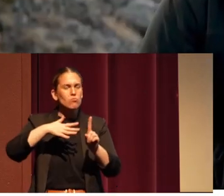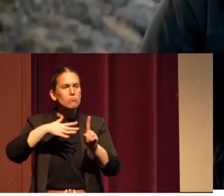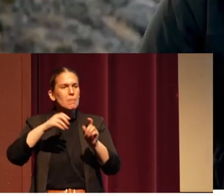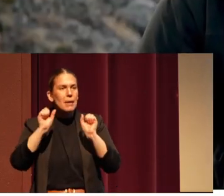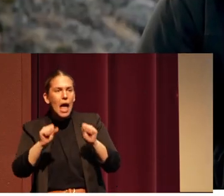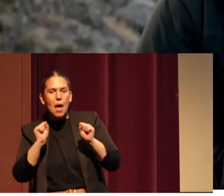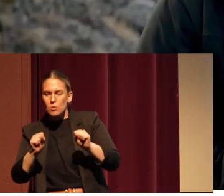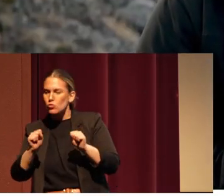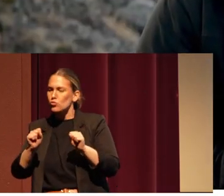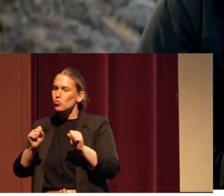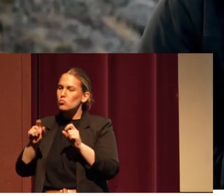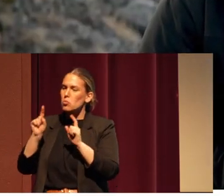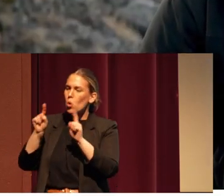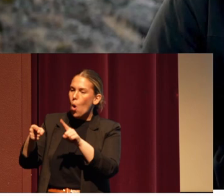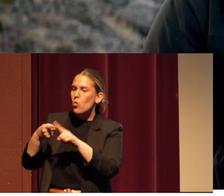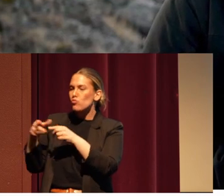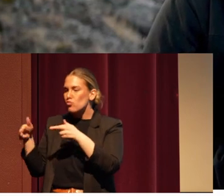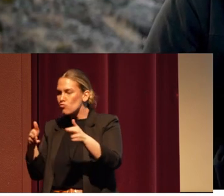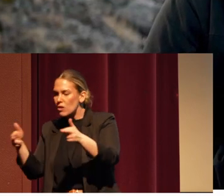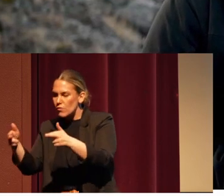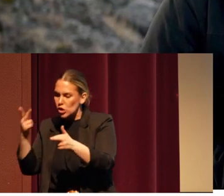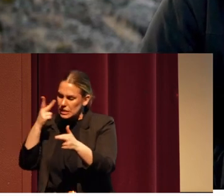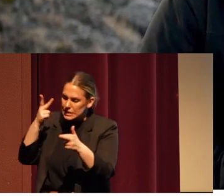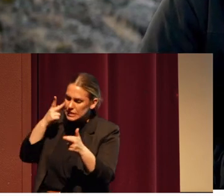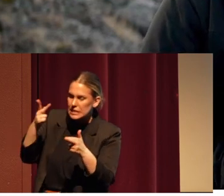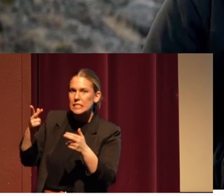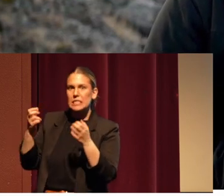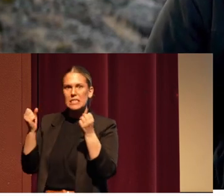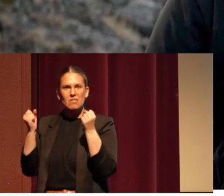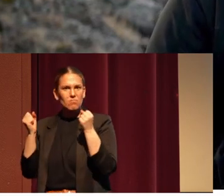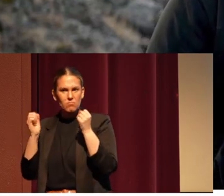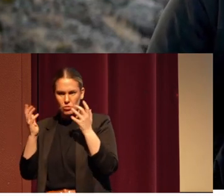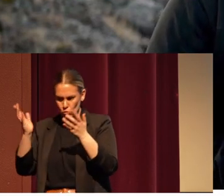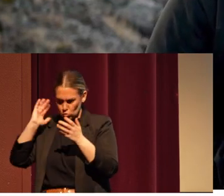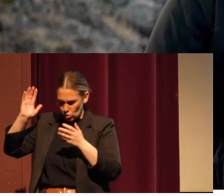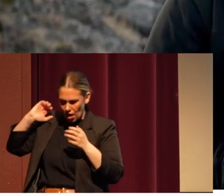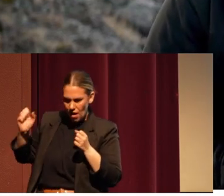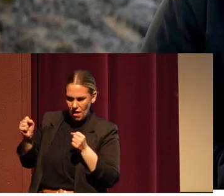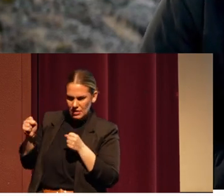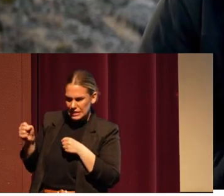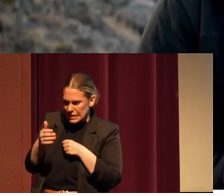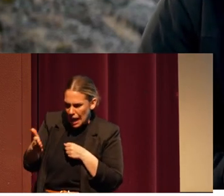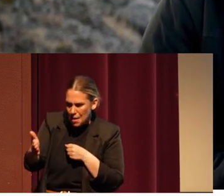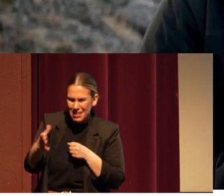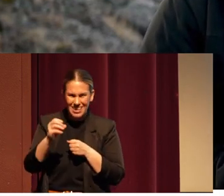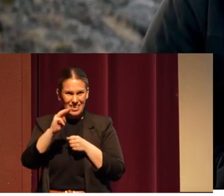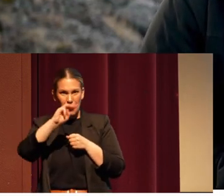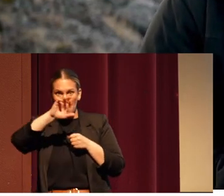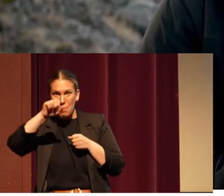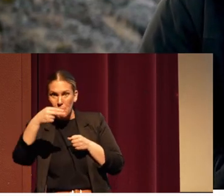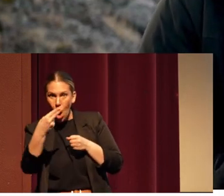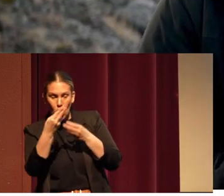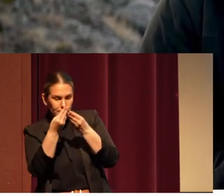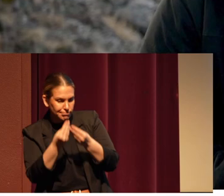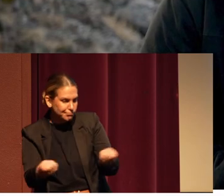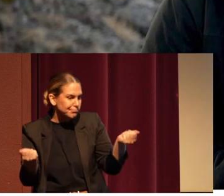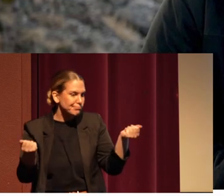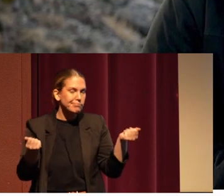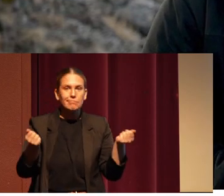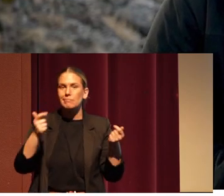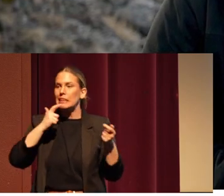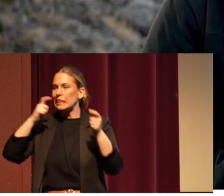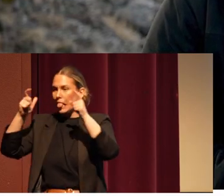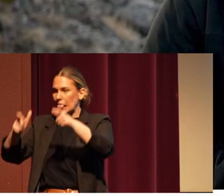these rivers that are full of salmon, the land prey, the marshes that don't even exist anymore, the lakes that have been drained